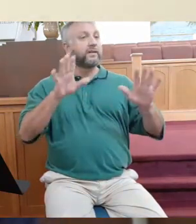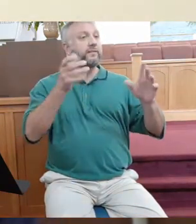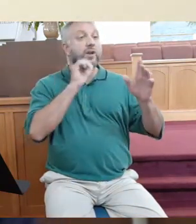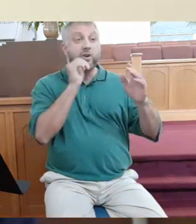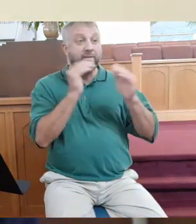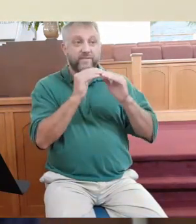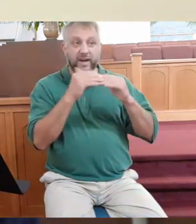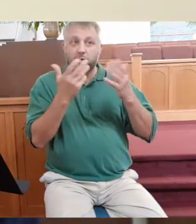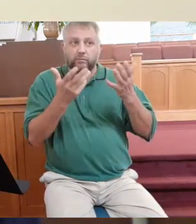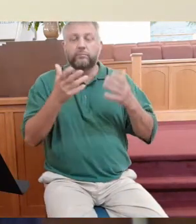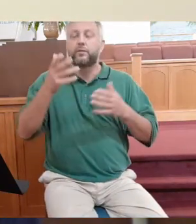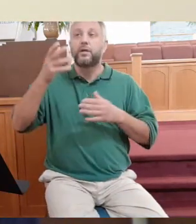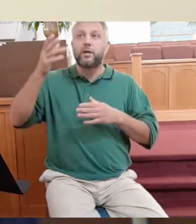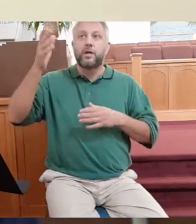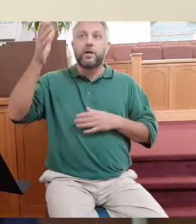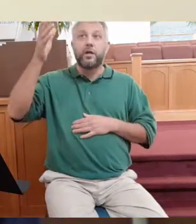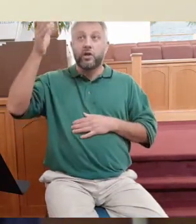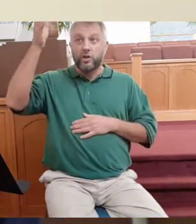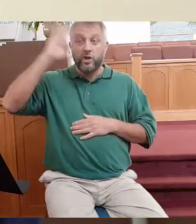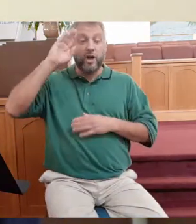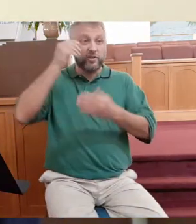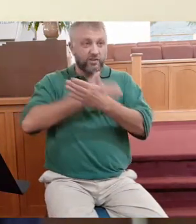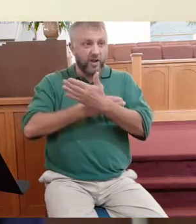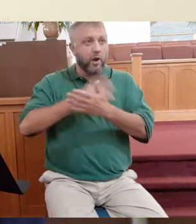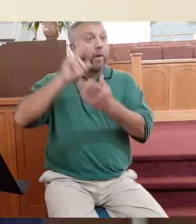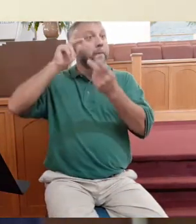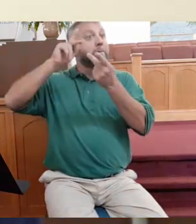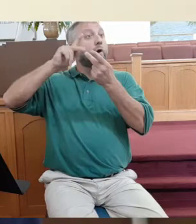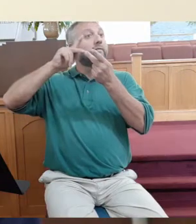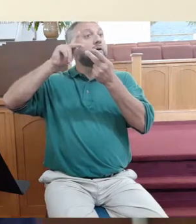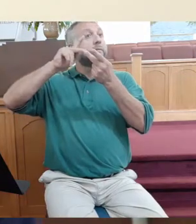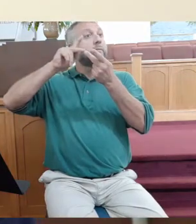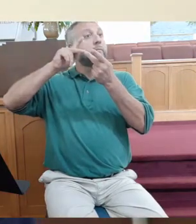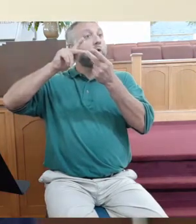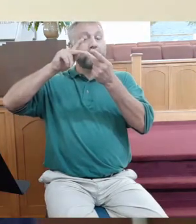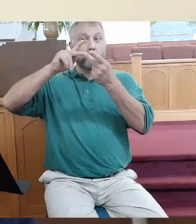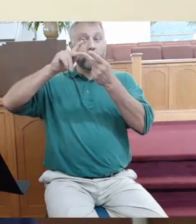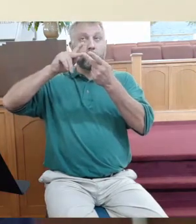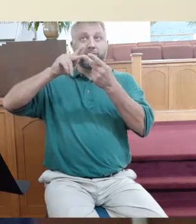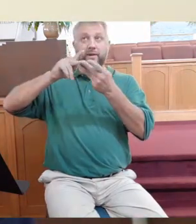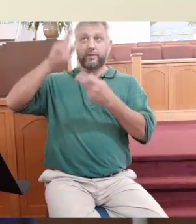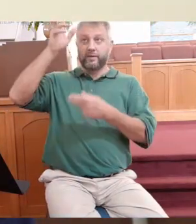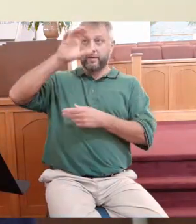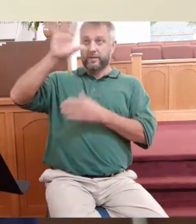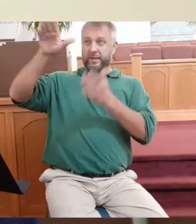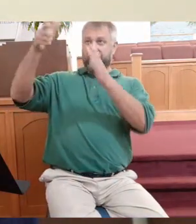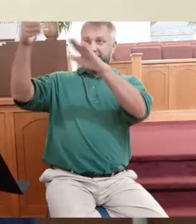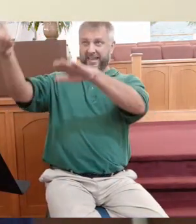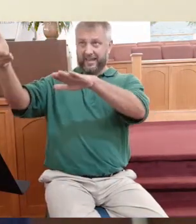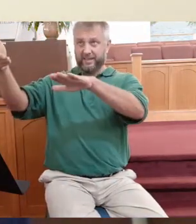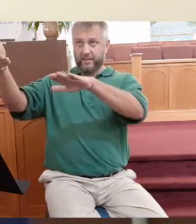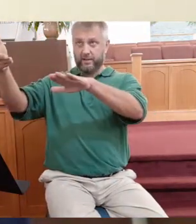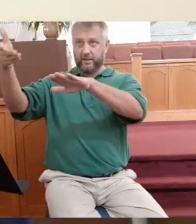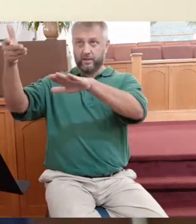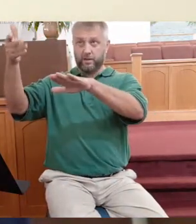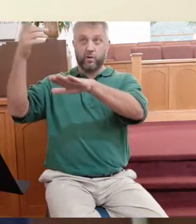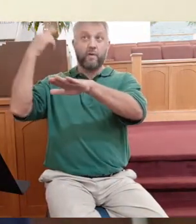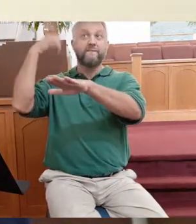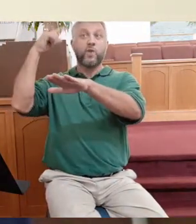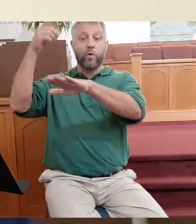son of God gets death so that flawed people like us get life.